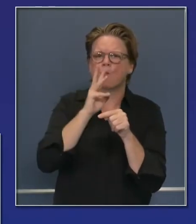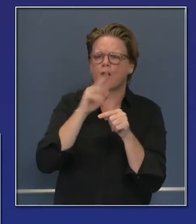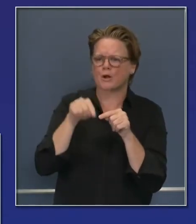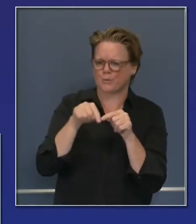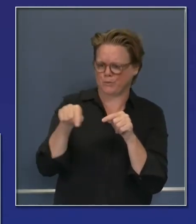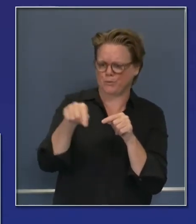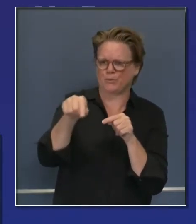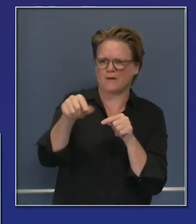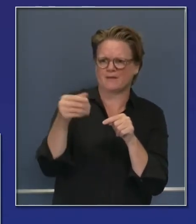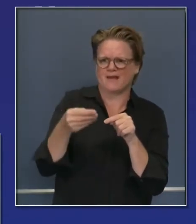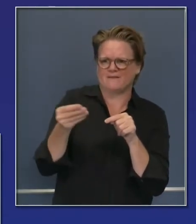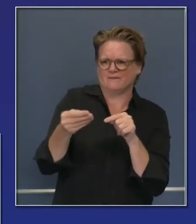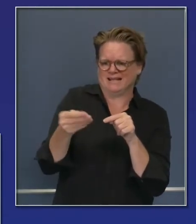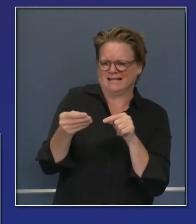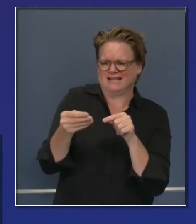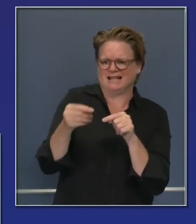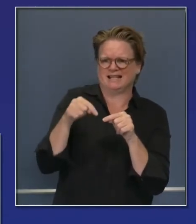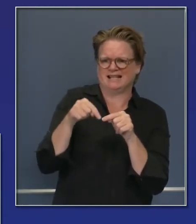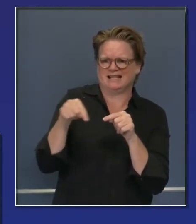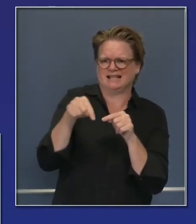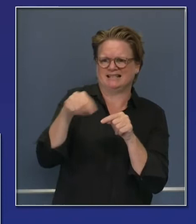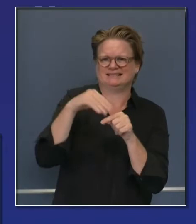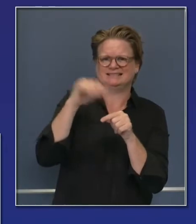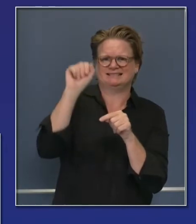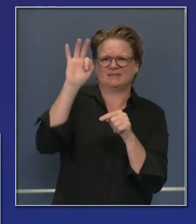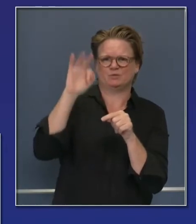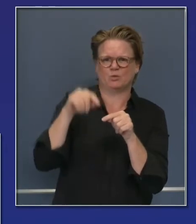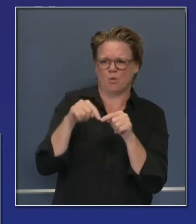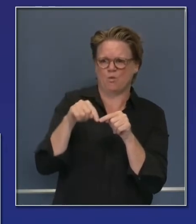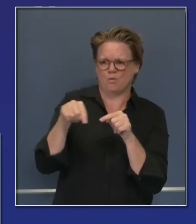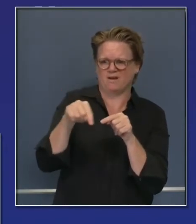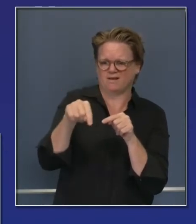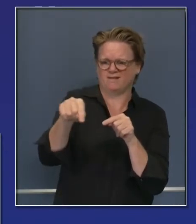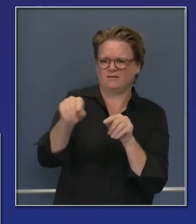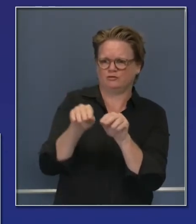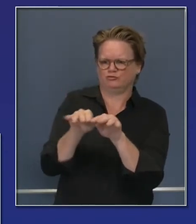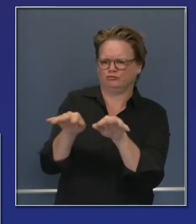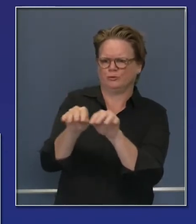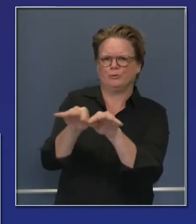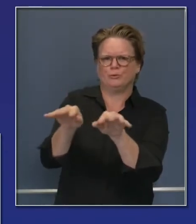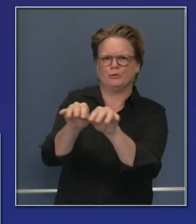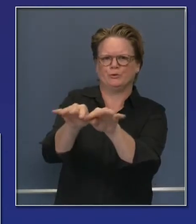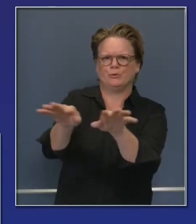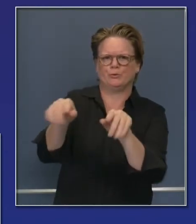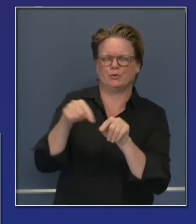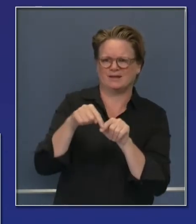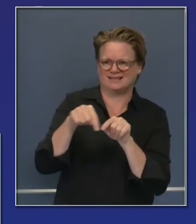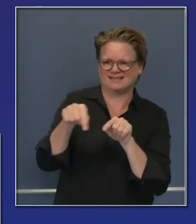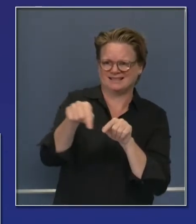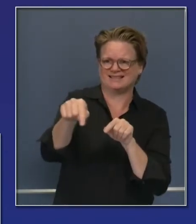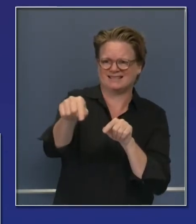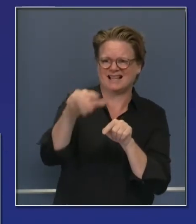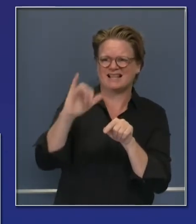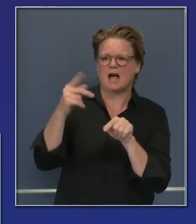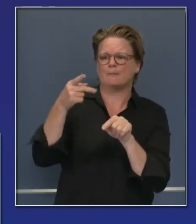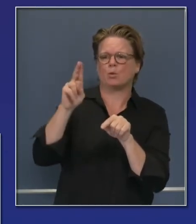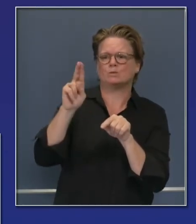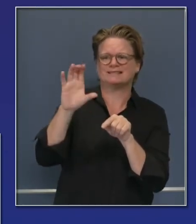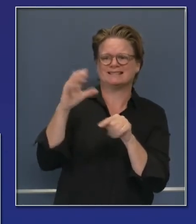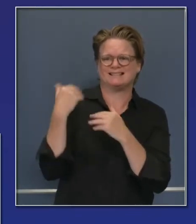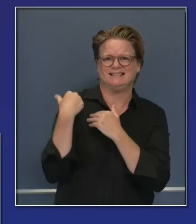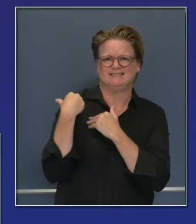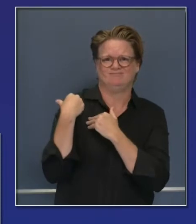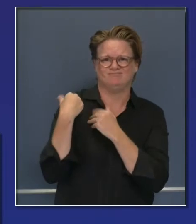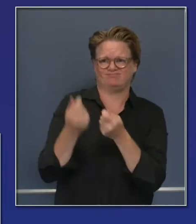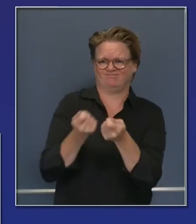county of San Francisco and the region as it relates to the Public Utilities Commission that manages that region through their